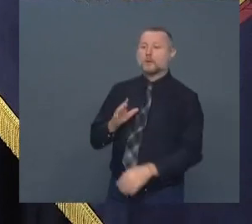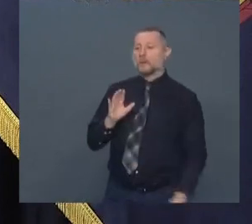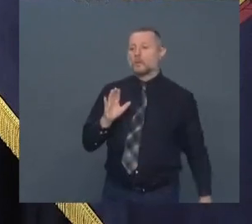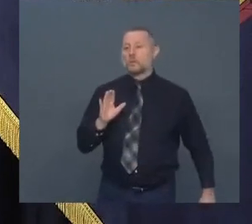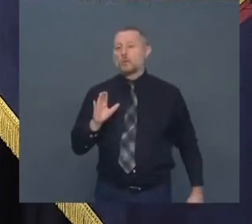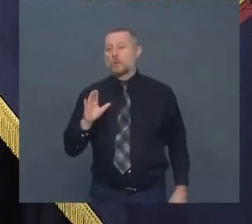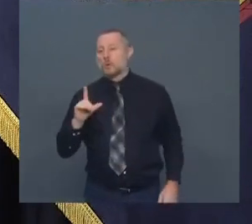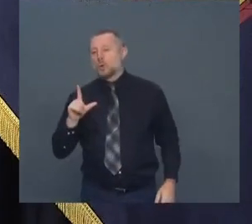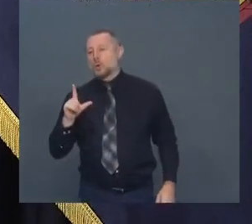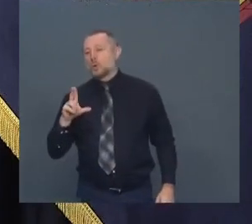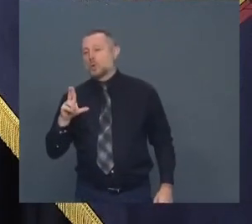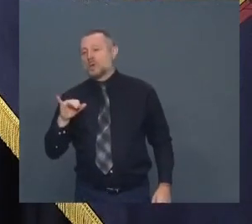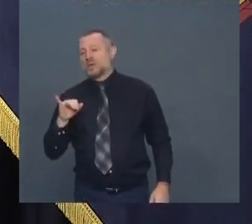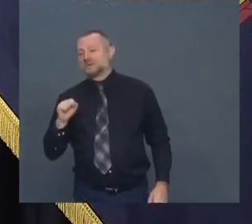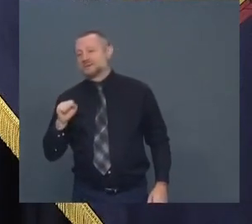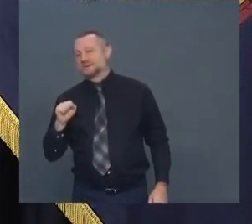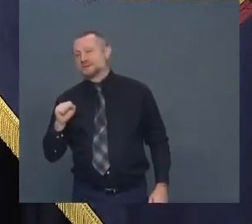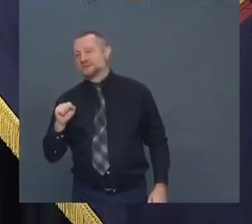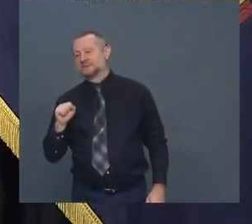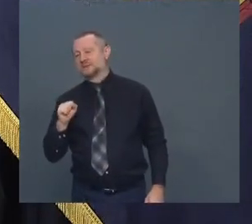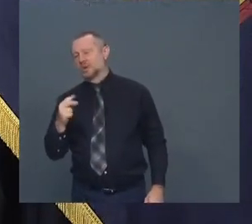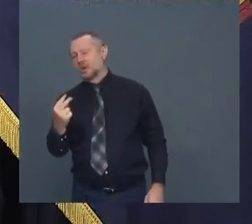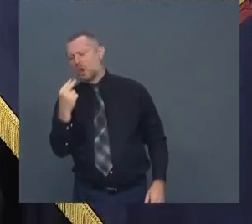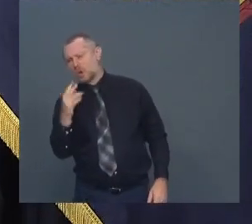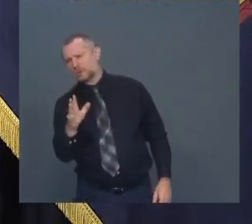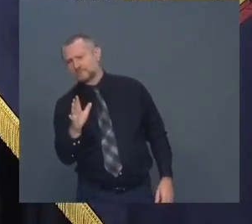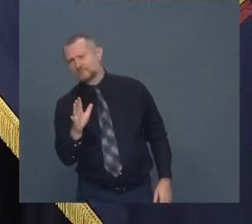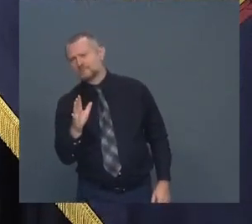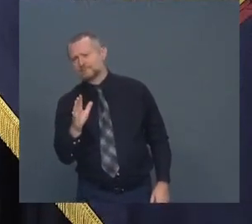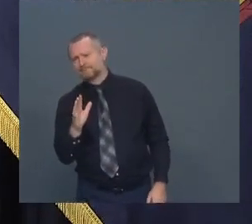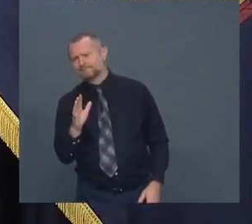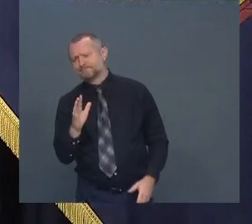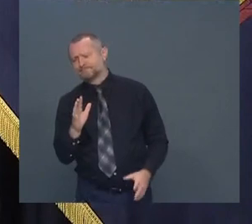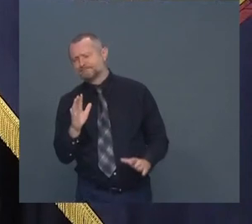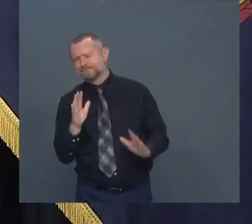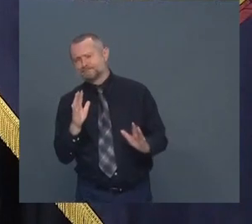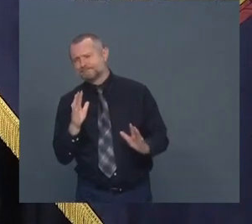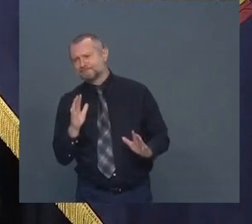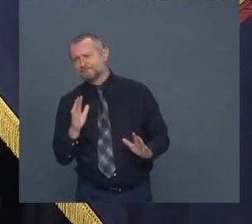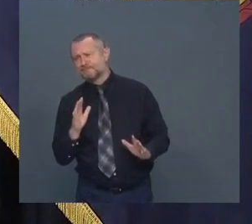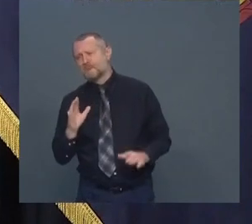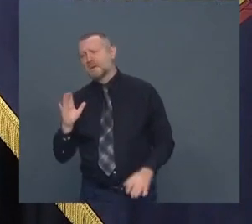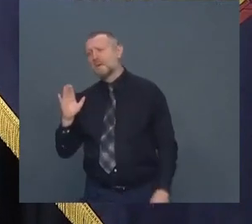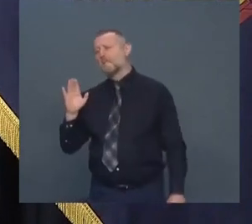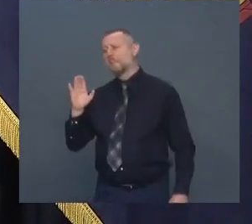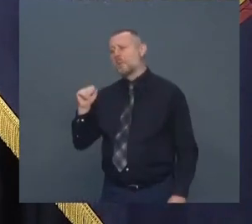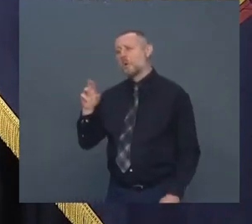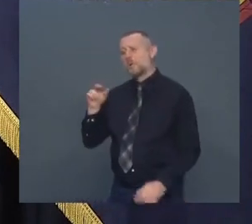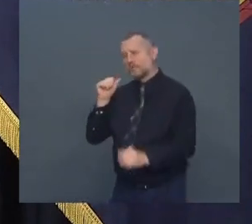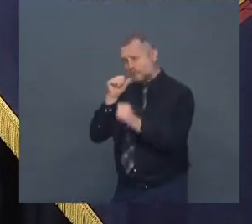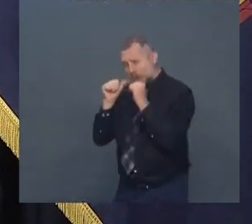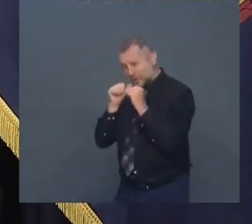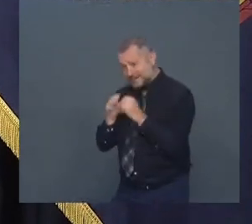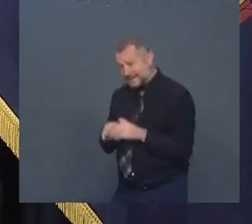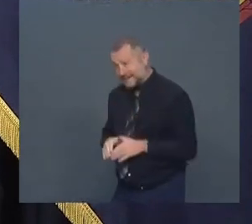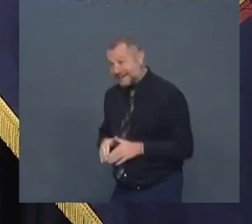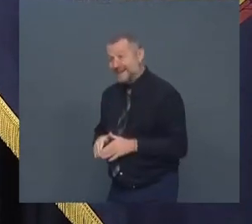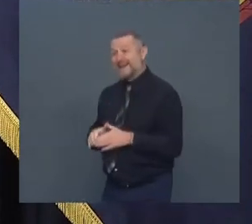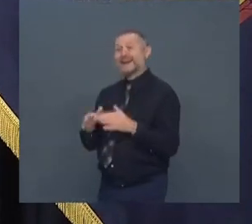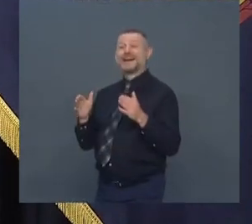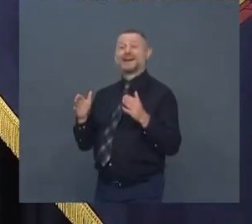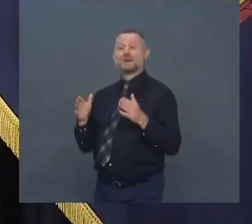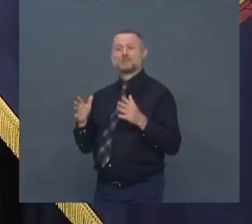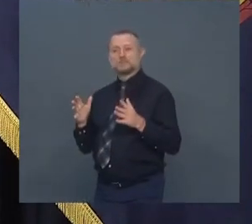let's look at the reality okay we opened the bars with very strict